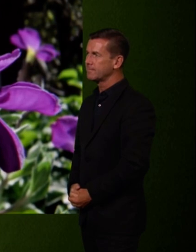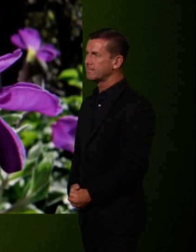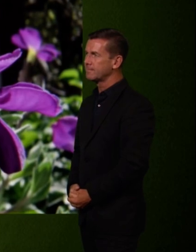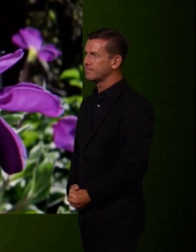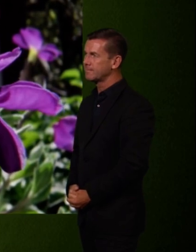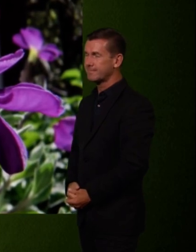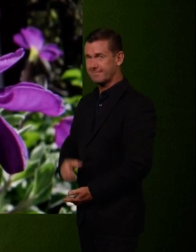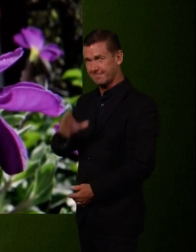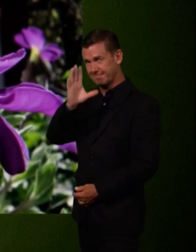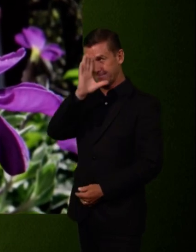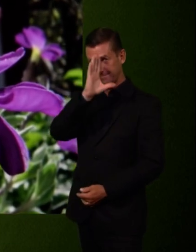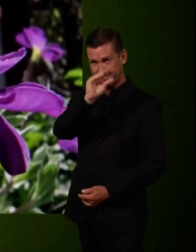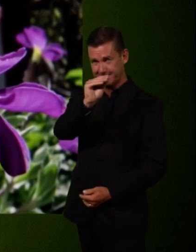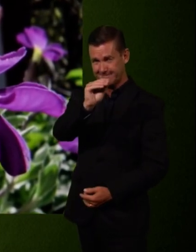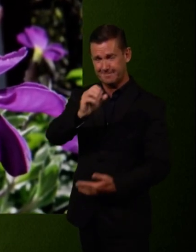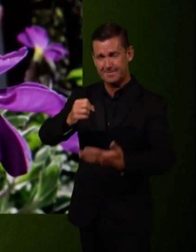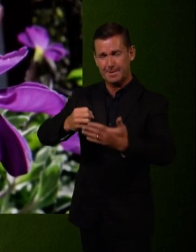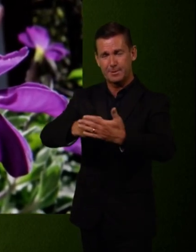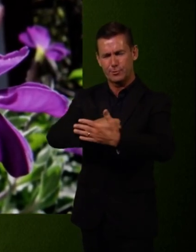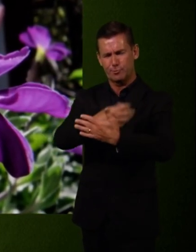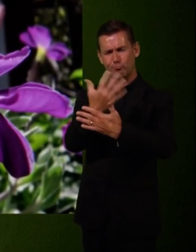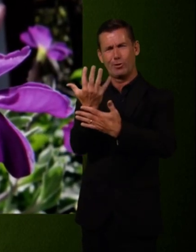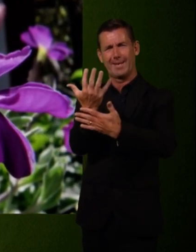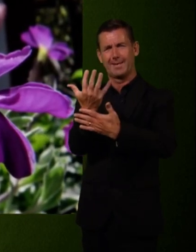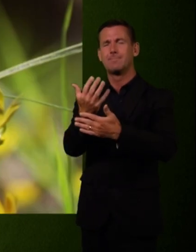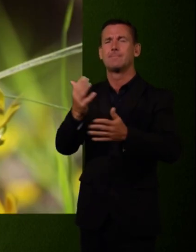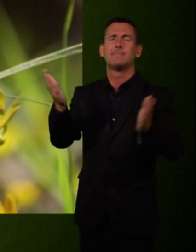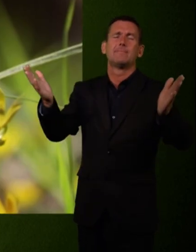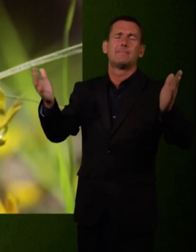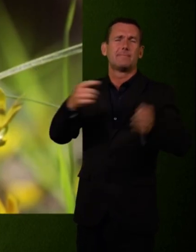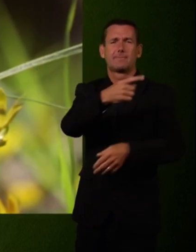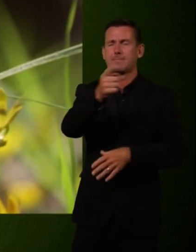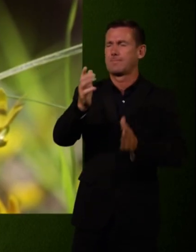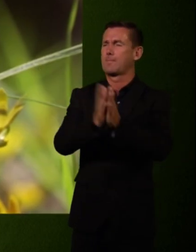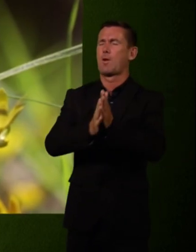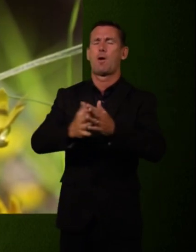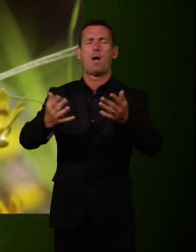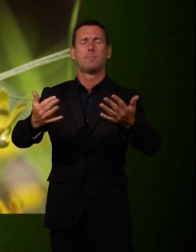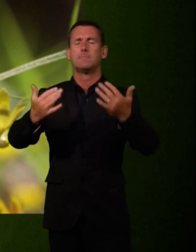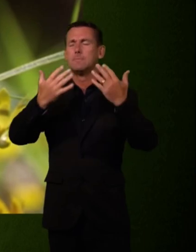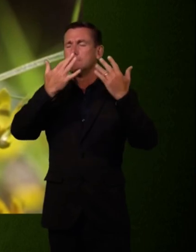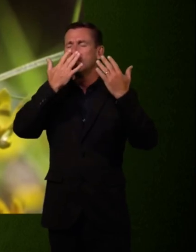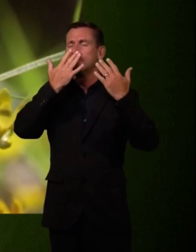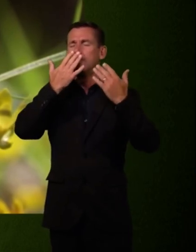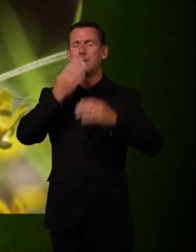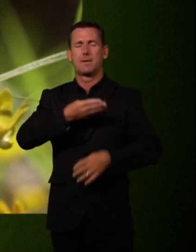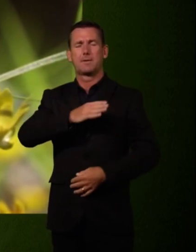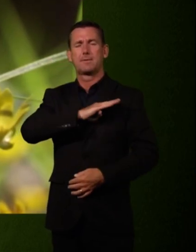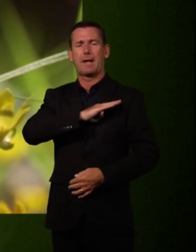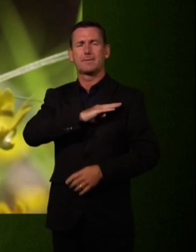Spring is a time when many gardeners start to enjoy the early fruits of their labours.